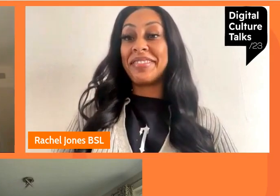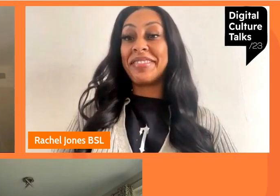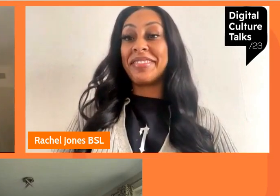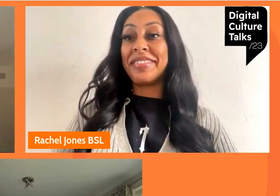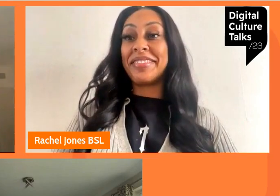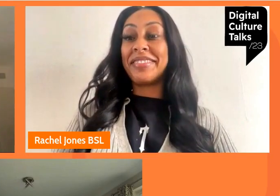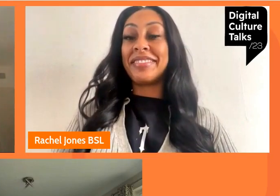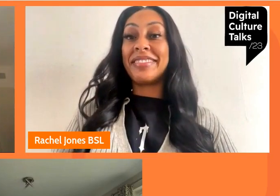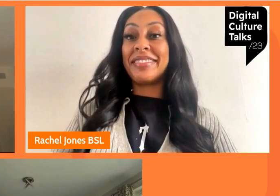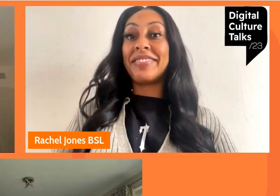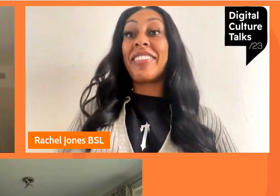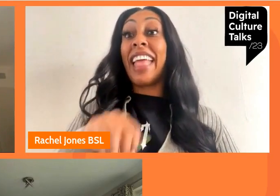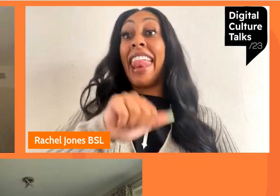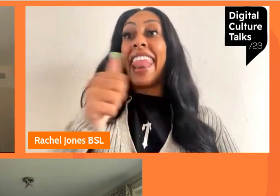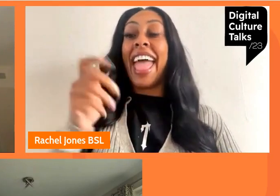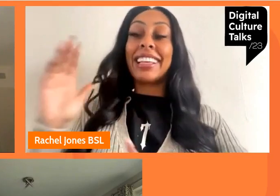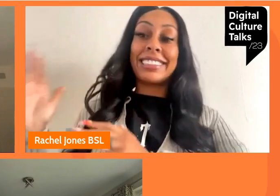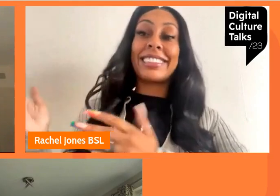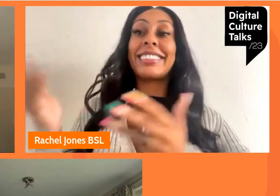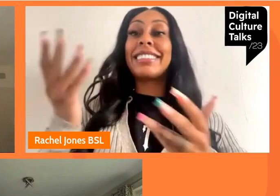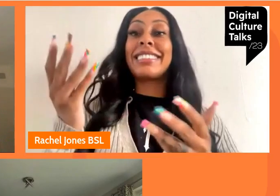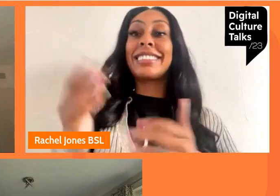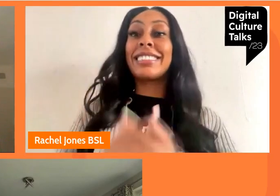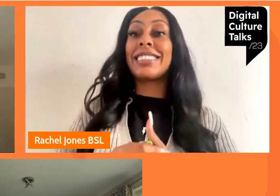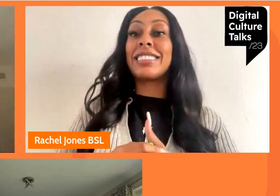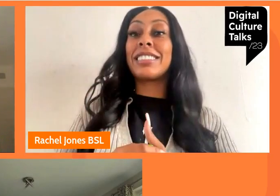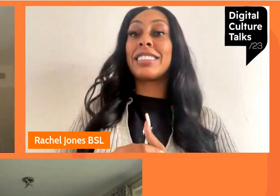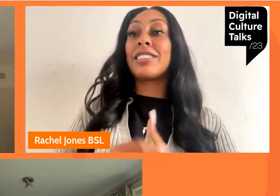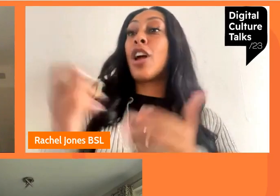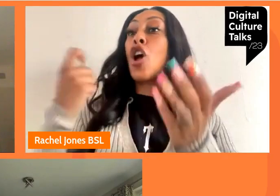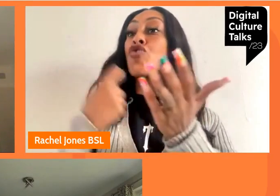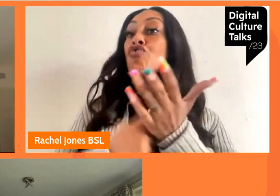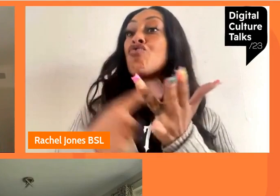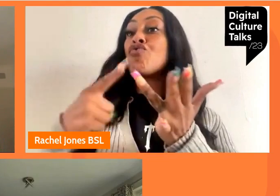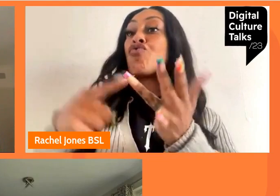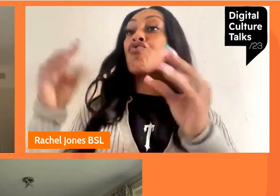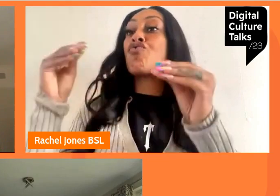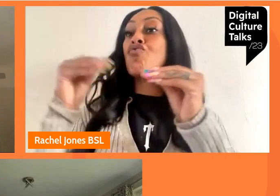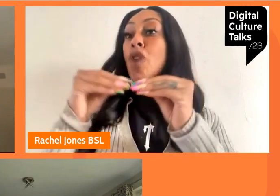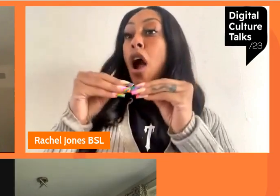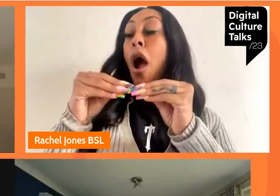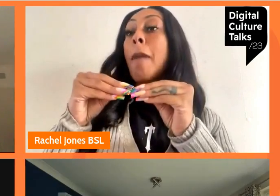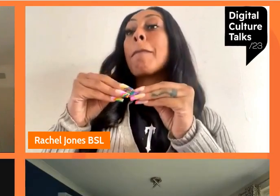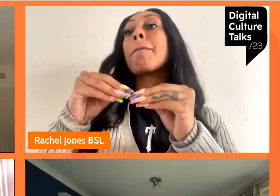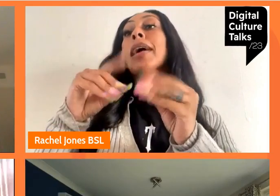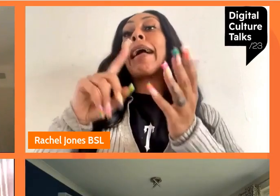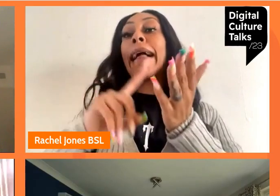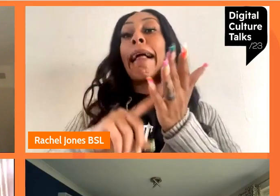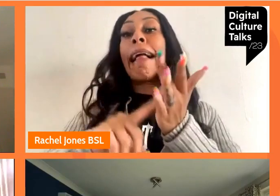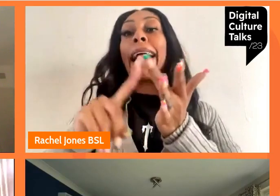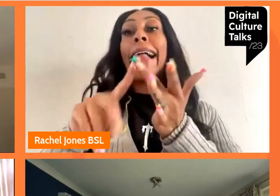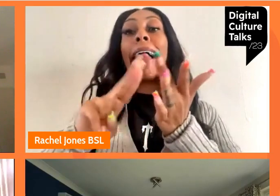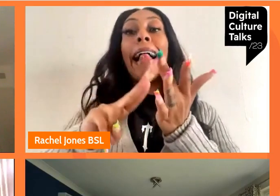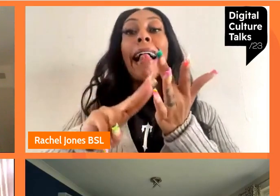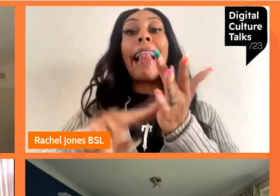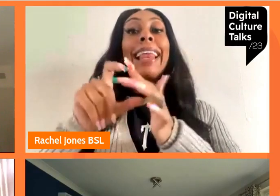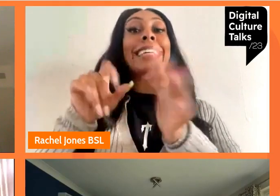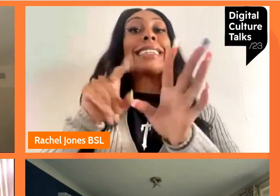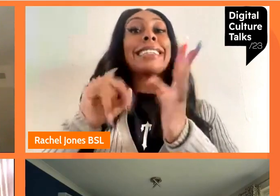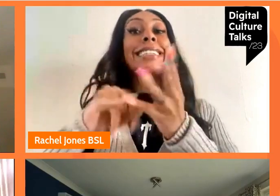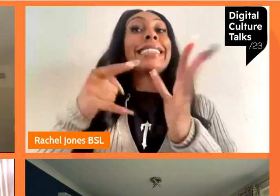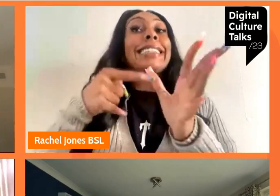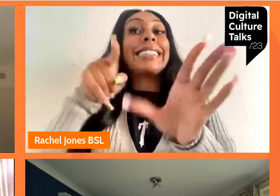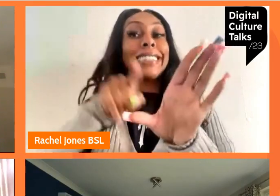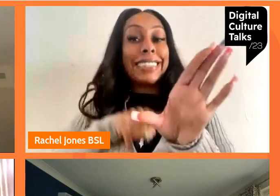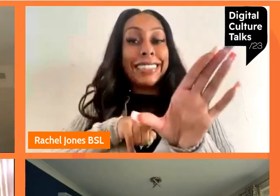and next i'm going to welcome um our own rob lindsey who is head of programs for the space hi rob hi